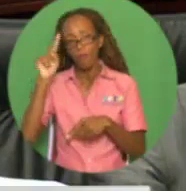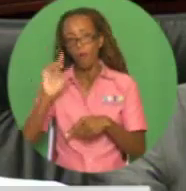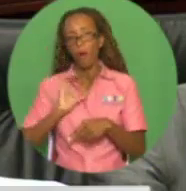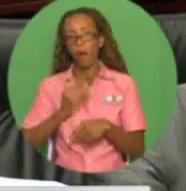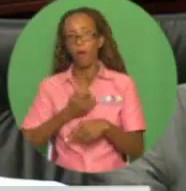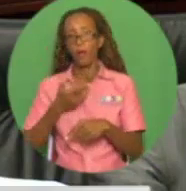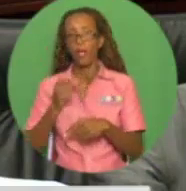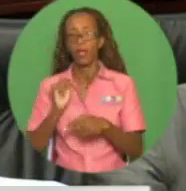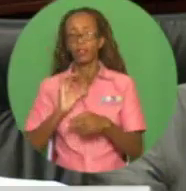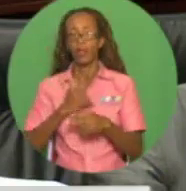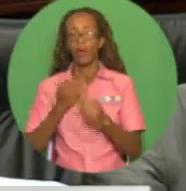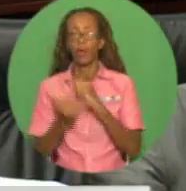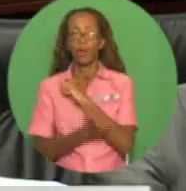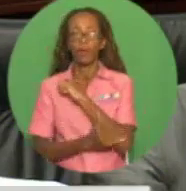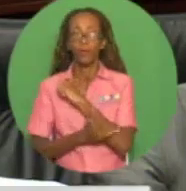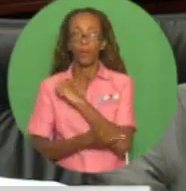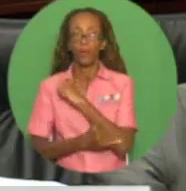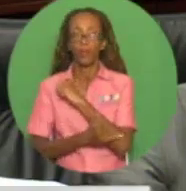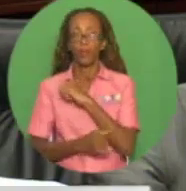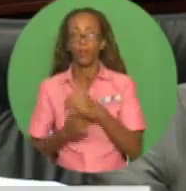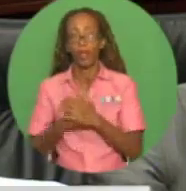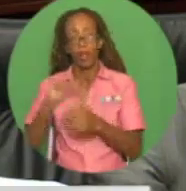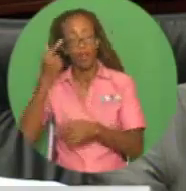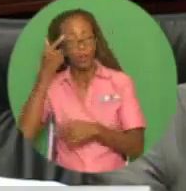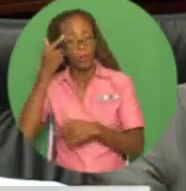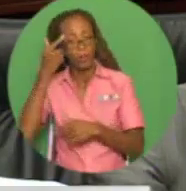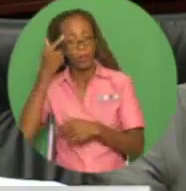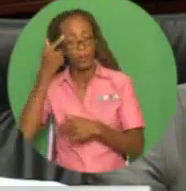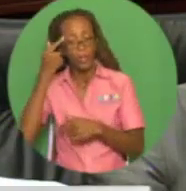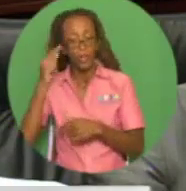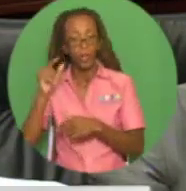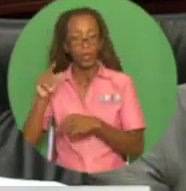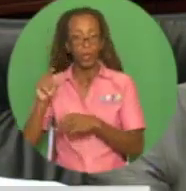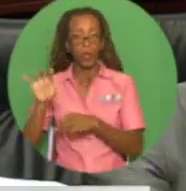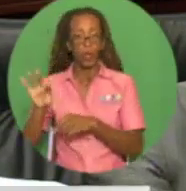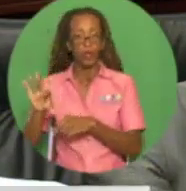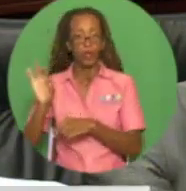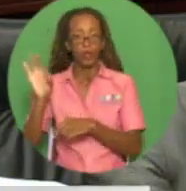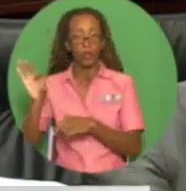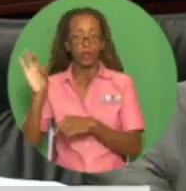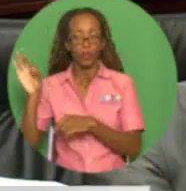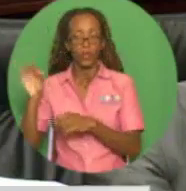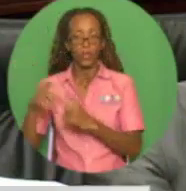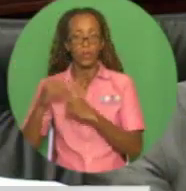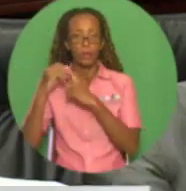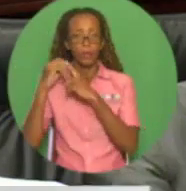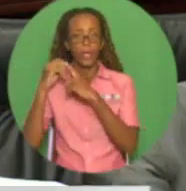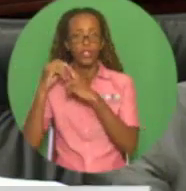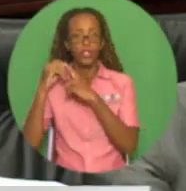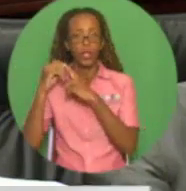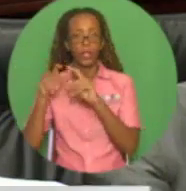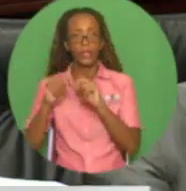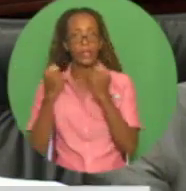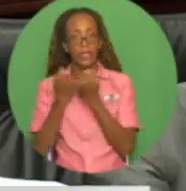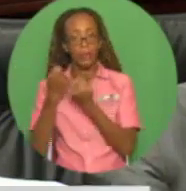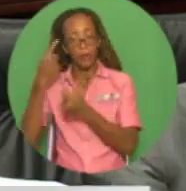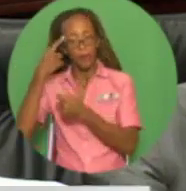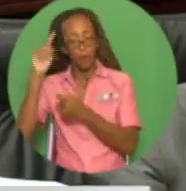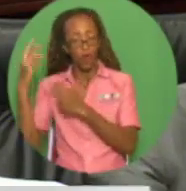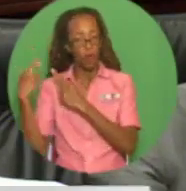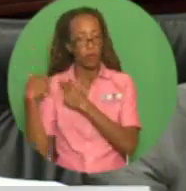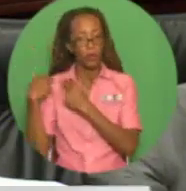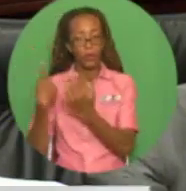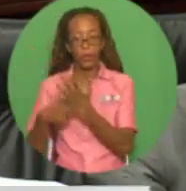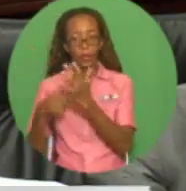-sharing contracts. The government has appointed an empowered negotiating team to conduct these negotiations with the